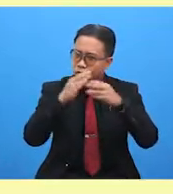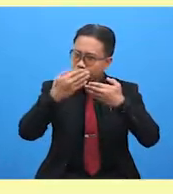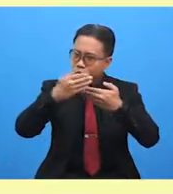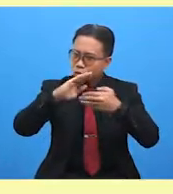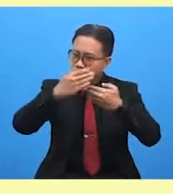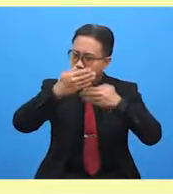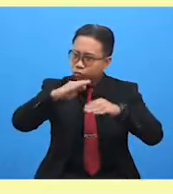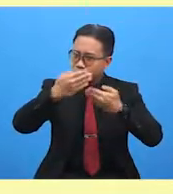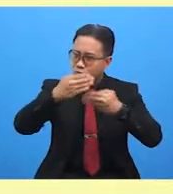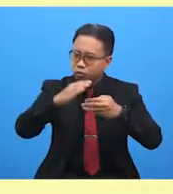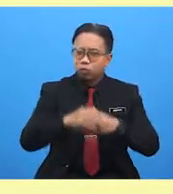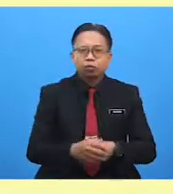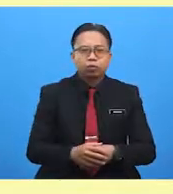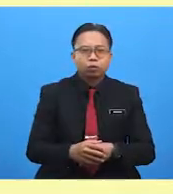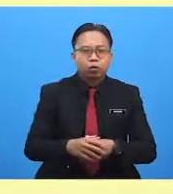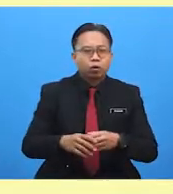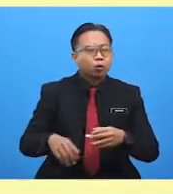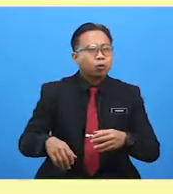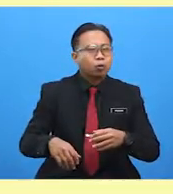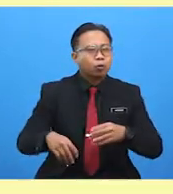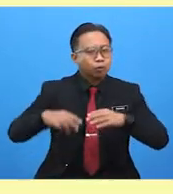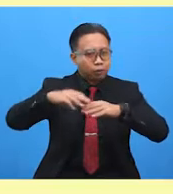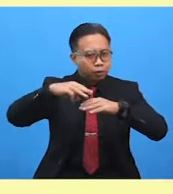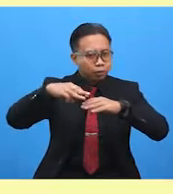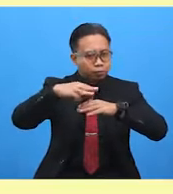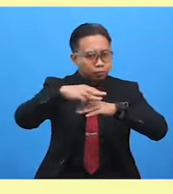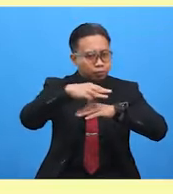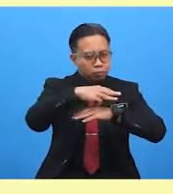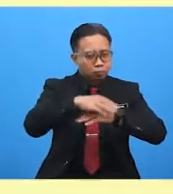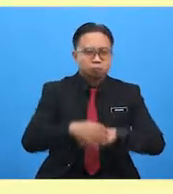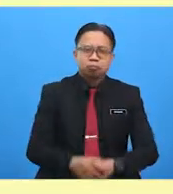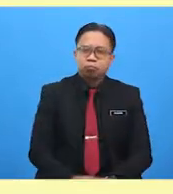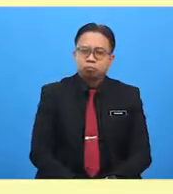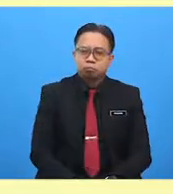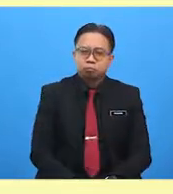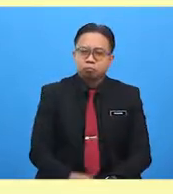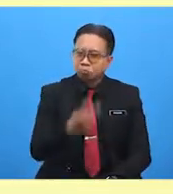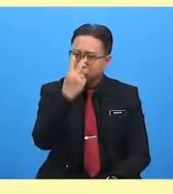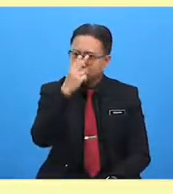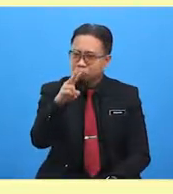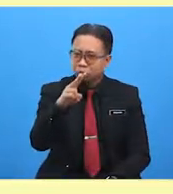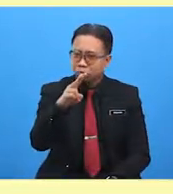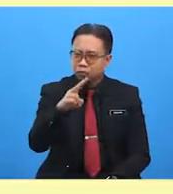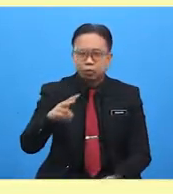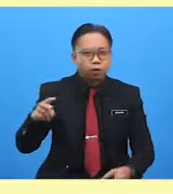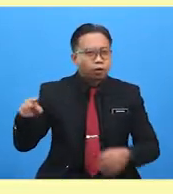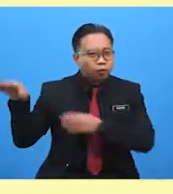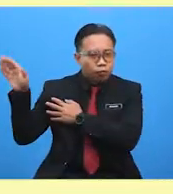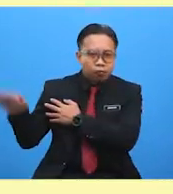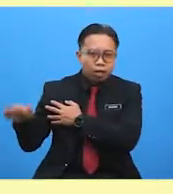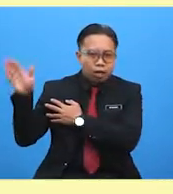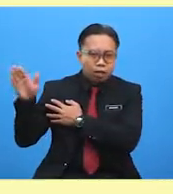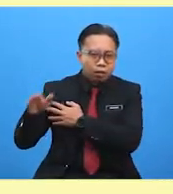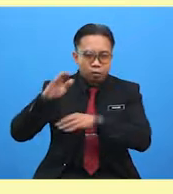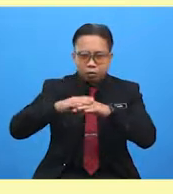are moving and the wind is blowing heavily. When you see things moving or flying on the street,